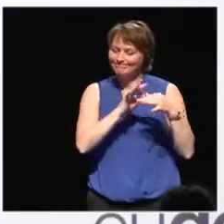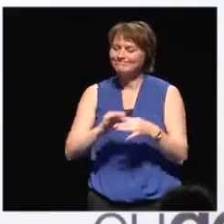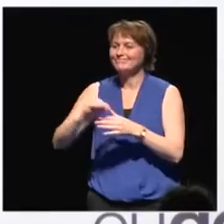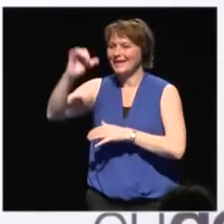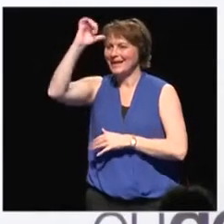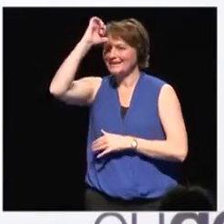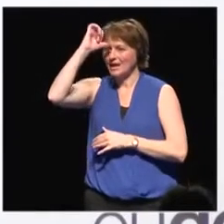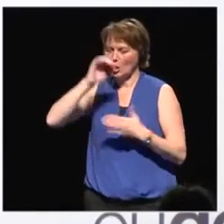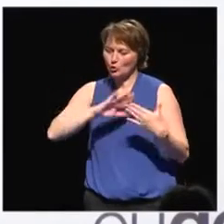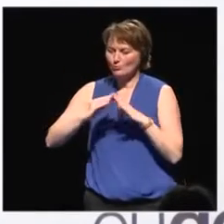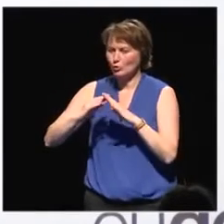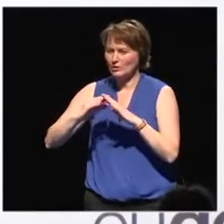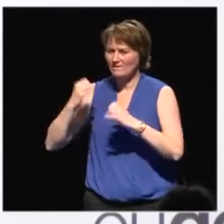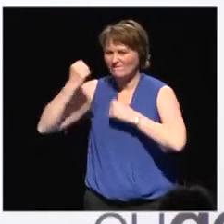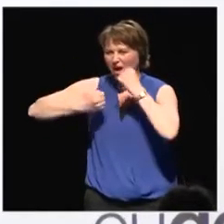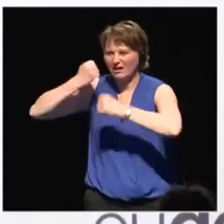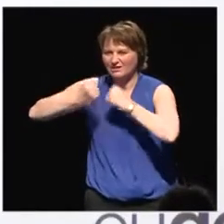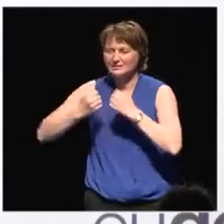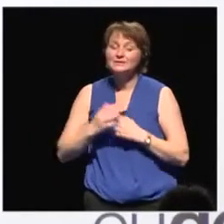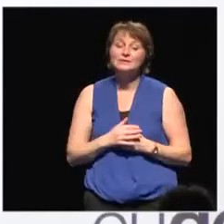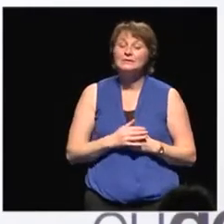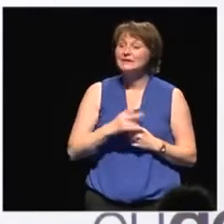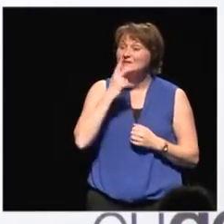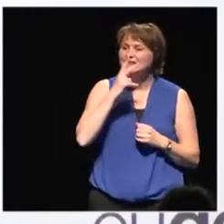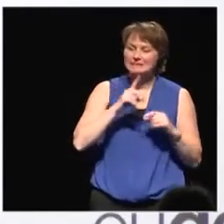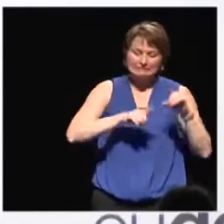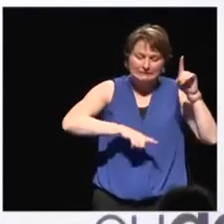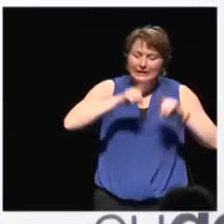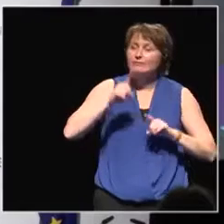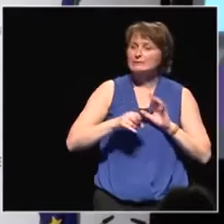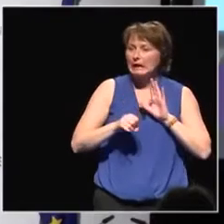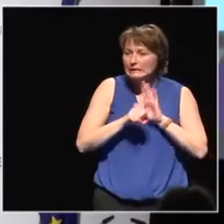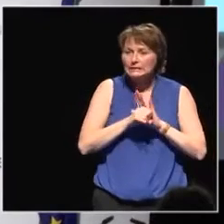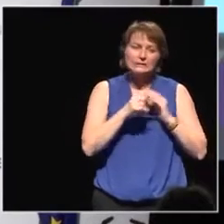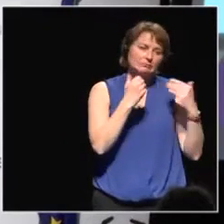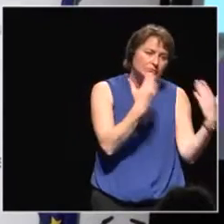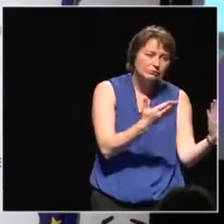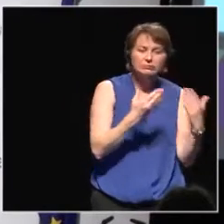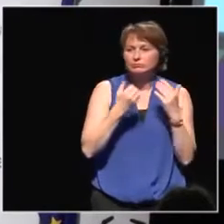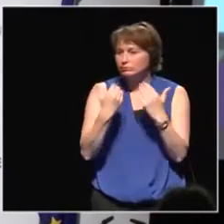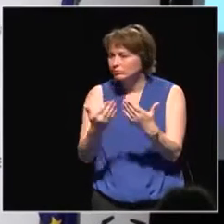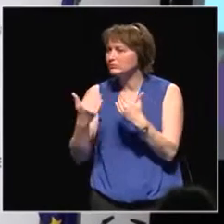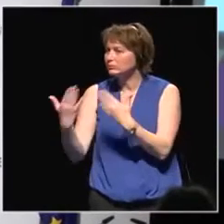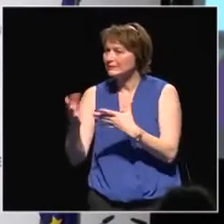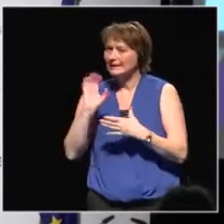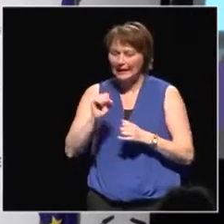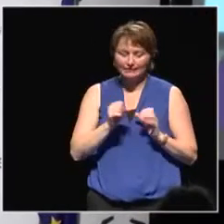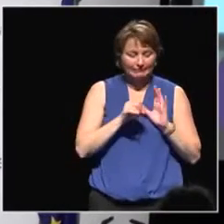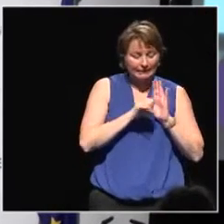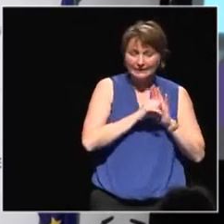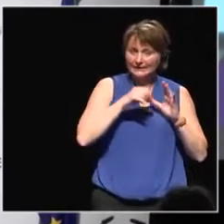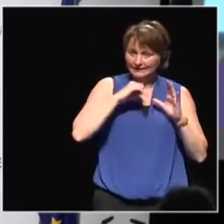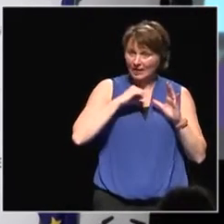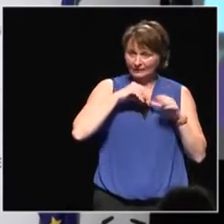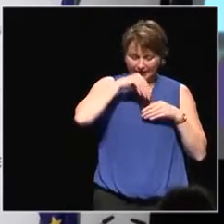of multiple identities, to be comfortable with multiple identities. To be an example, I give for myself,